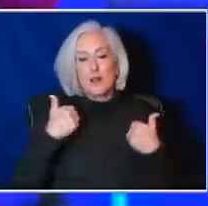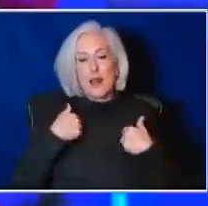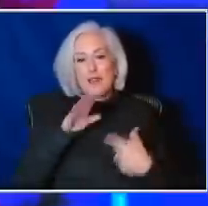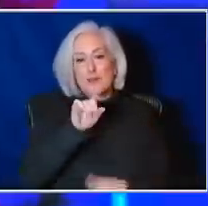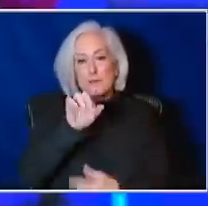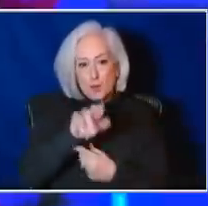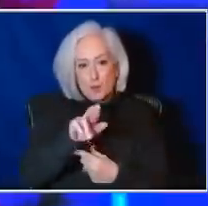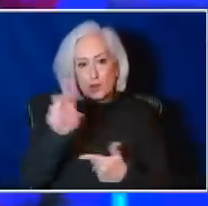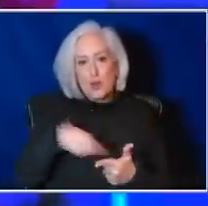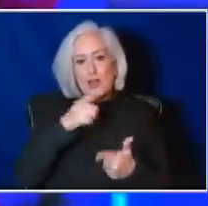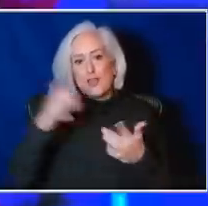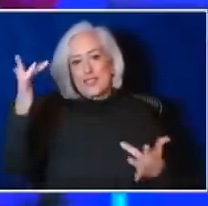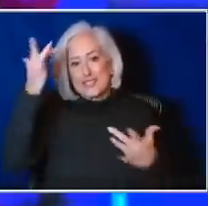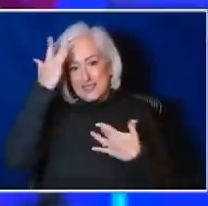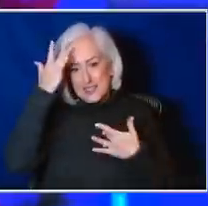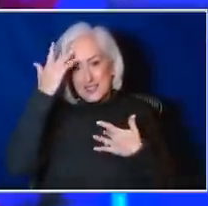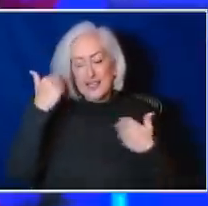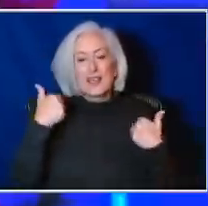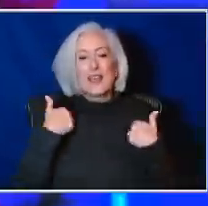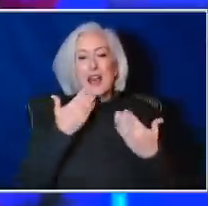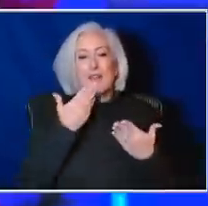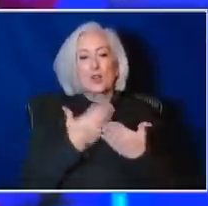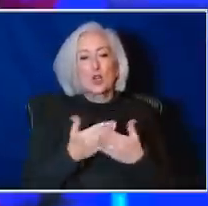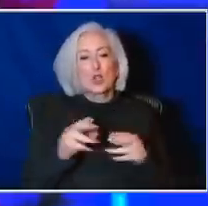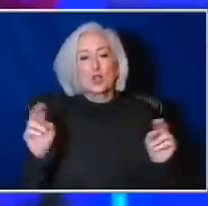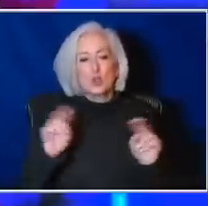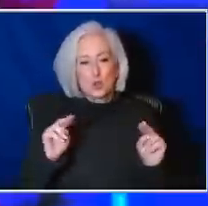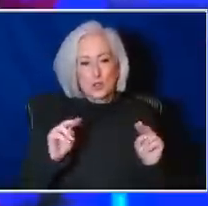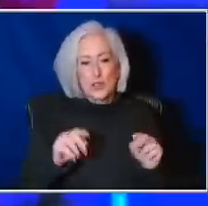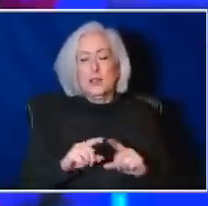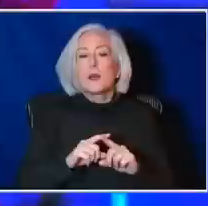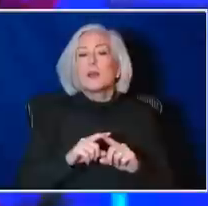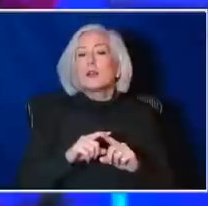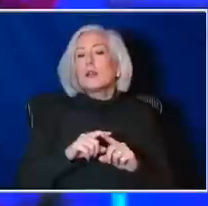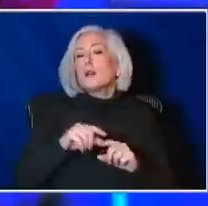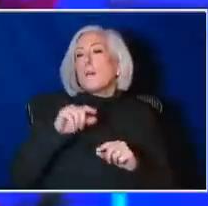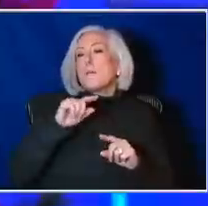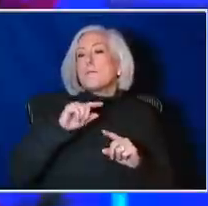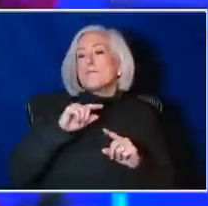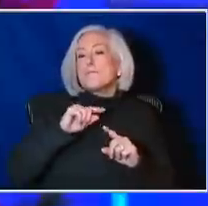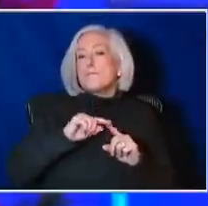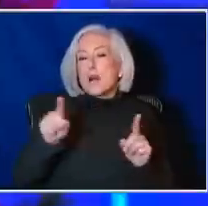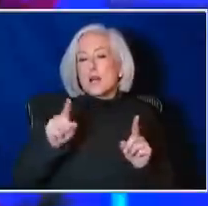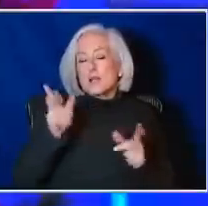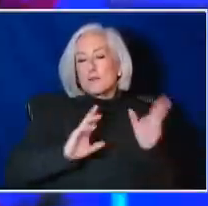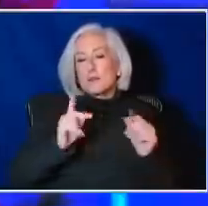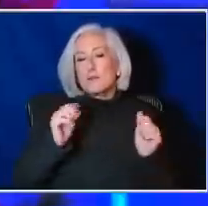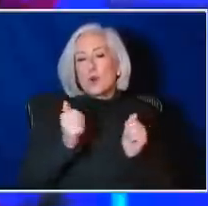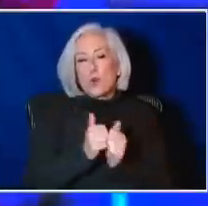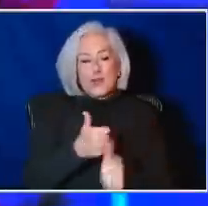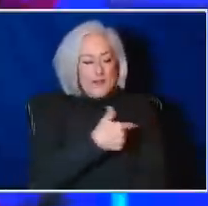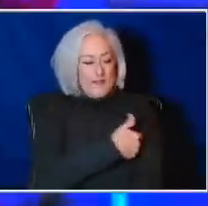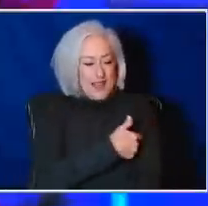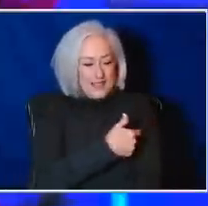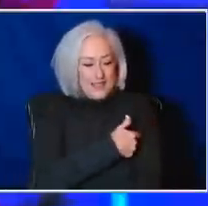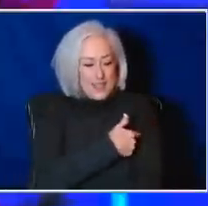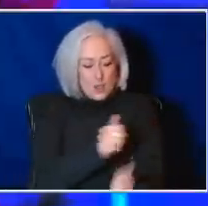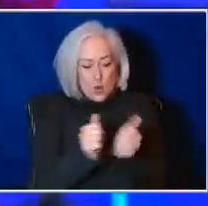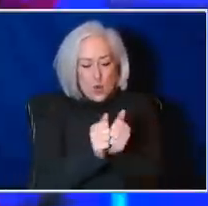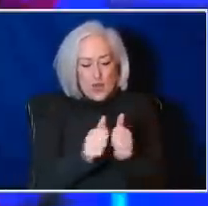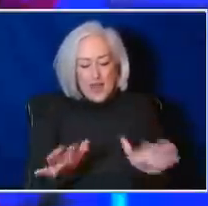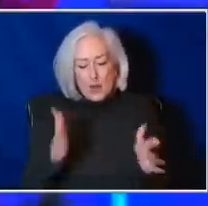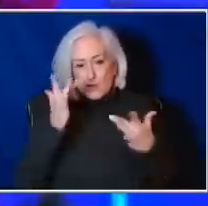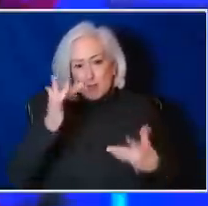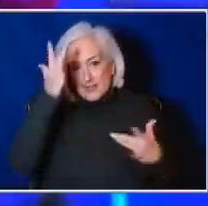have very good neutralization, but they also saw that people who just had vaccination without infection had good